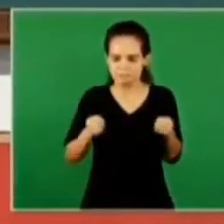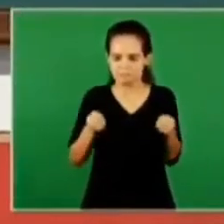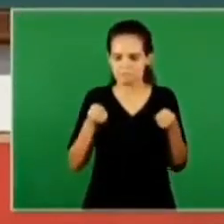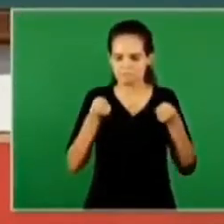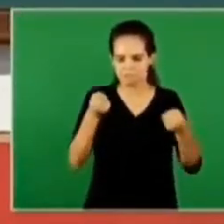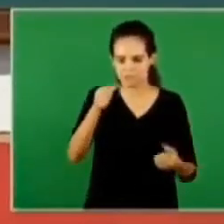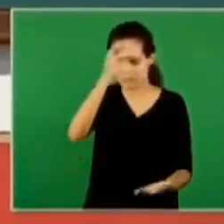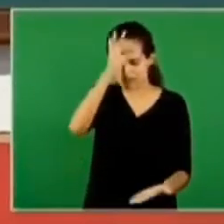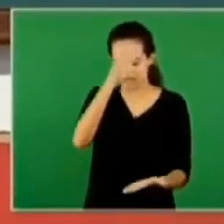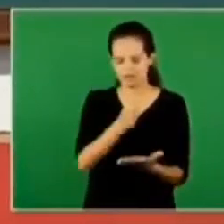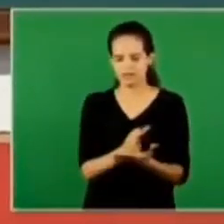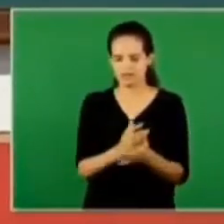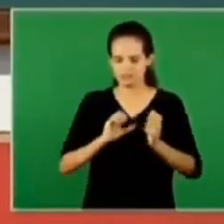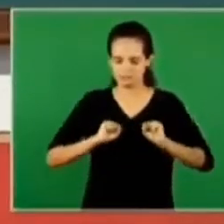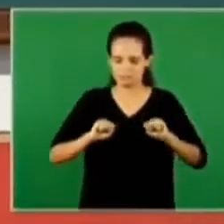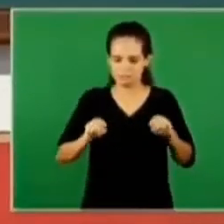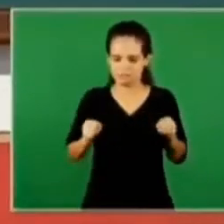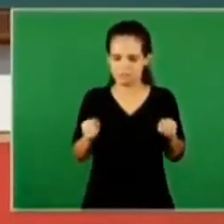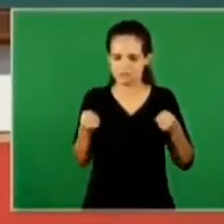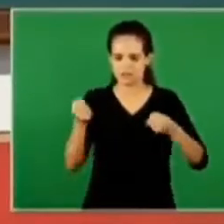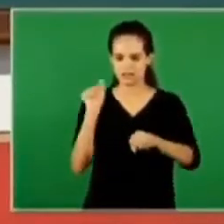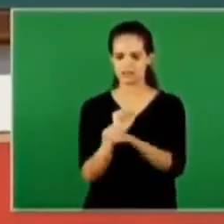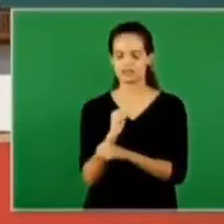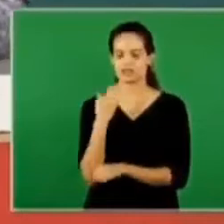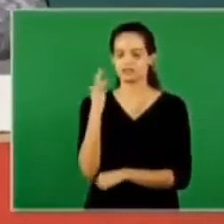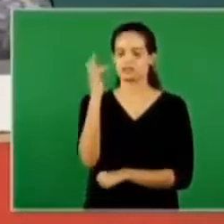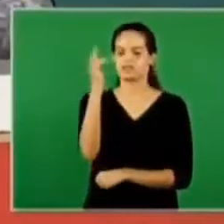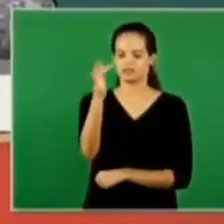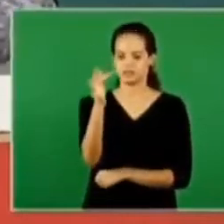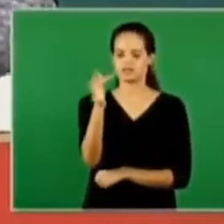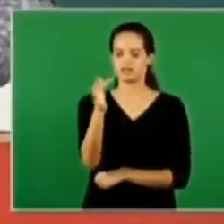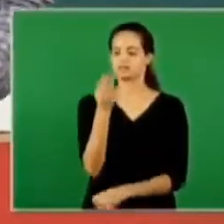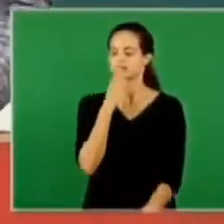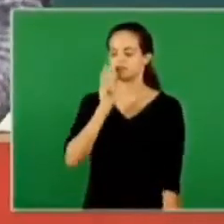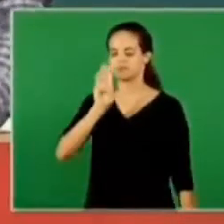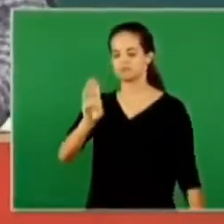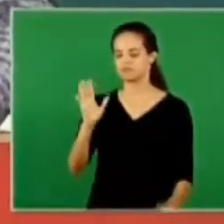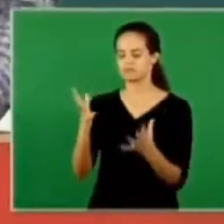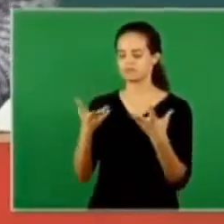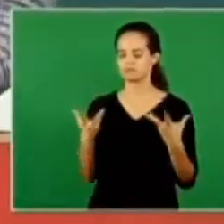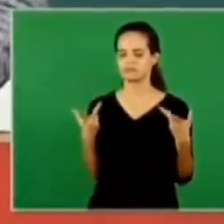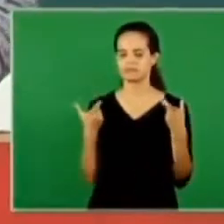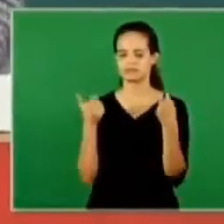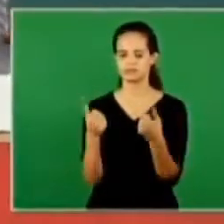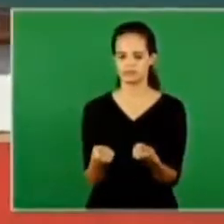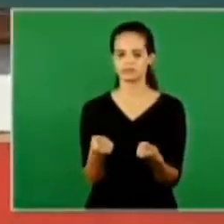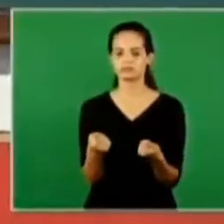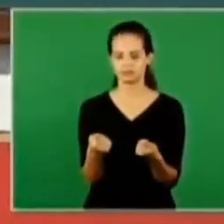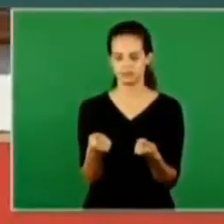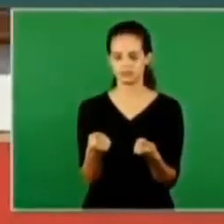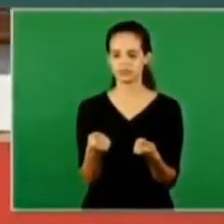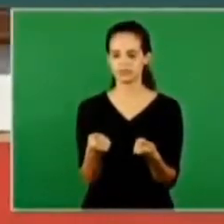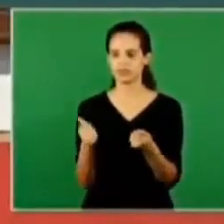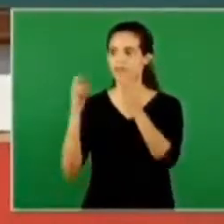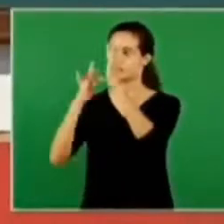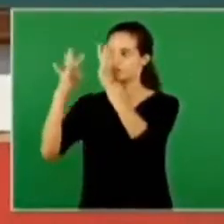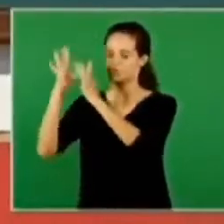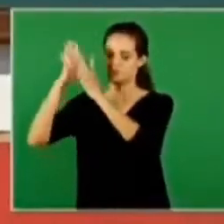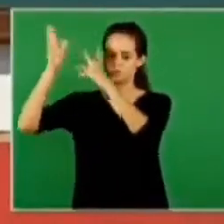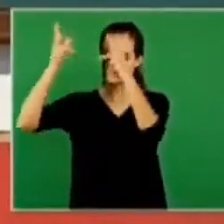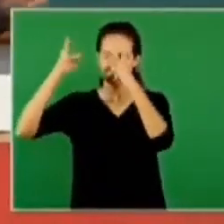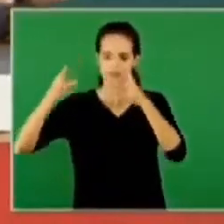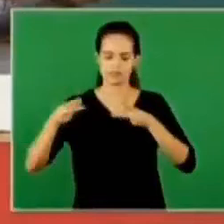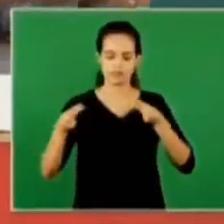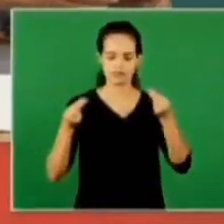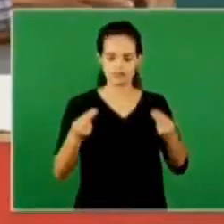faith in order to nourish the hope in this glorious promise one of the legacies that the lord jesus